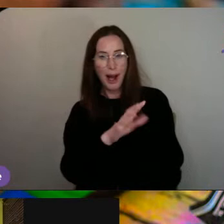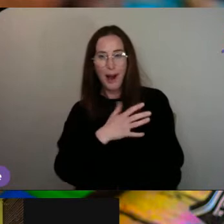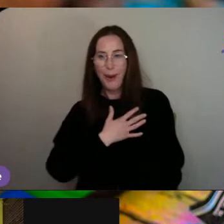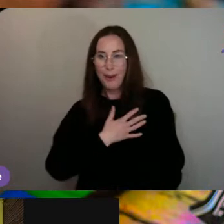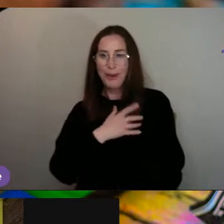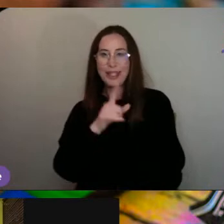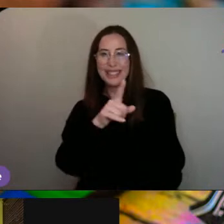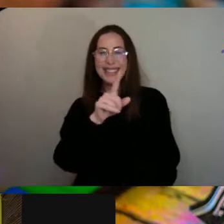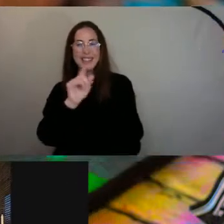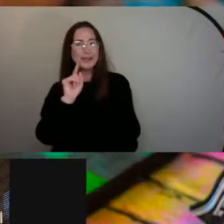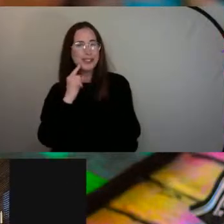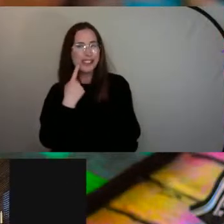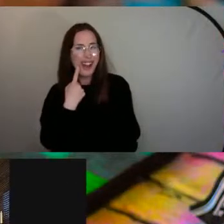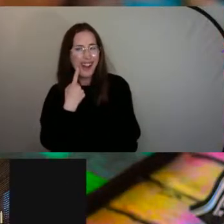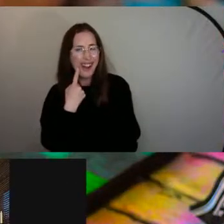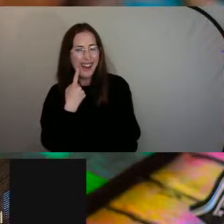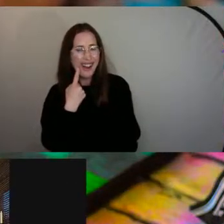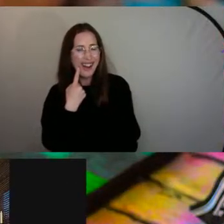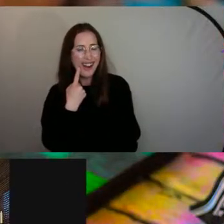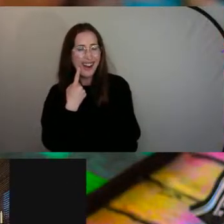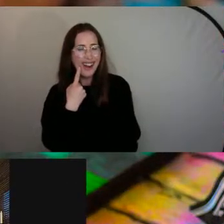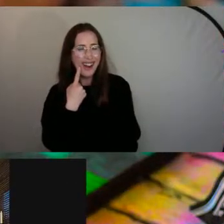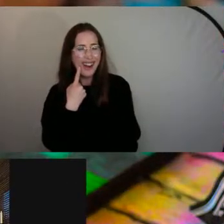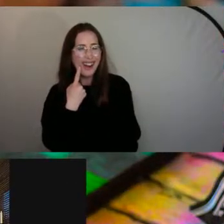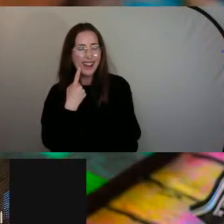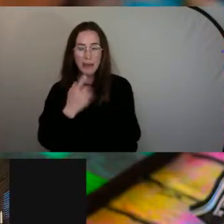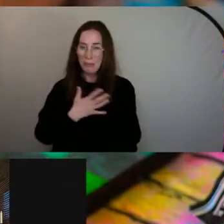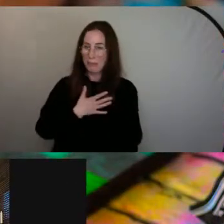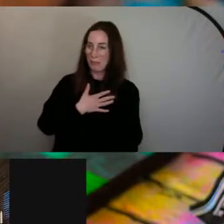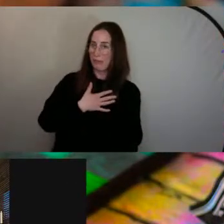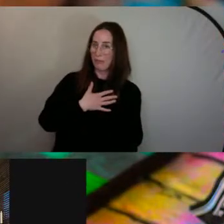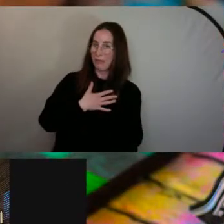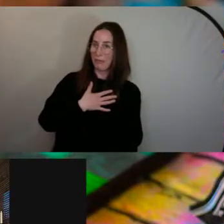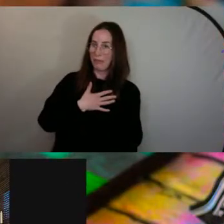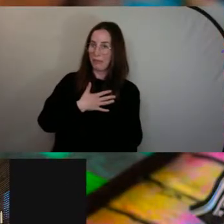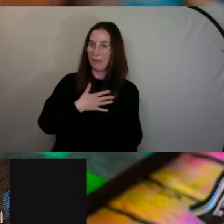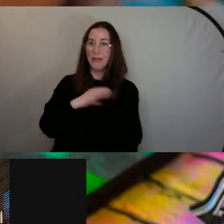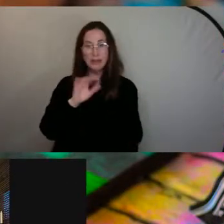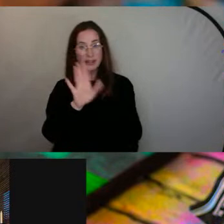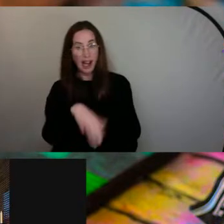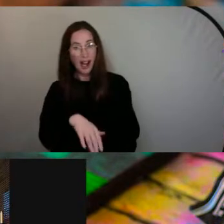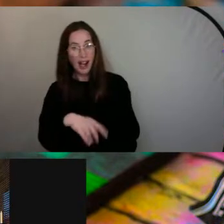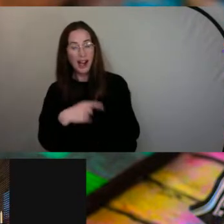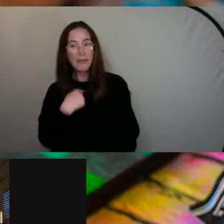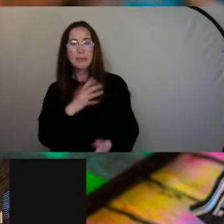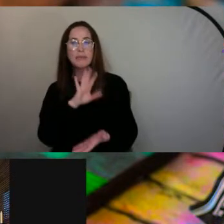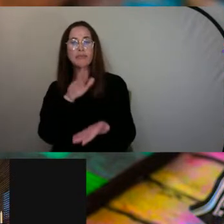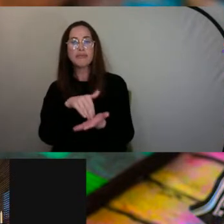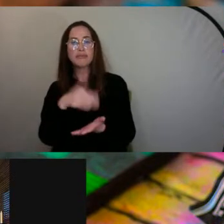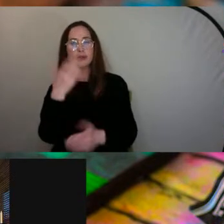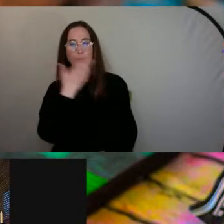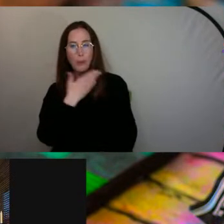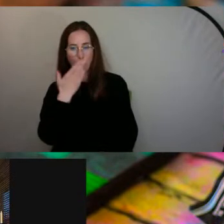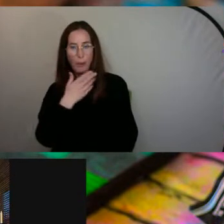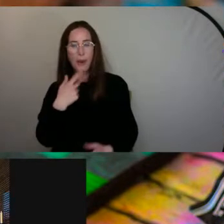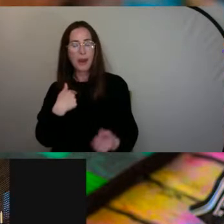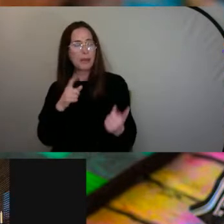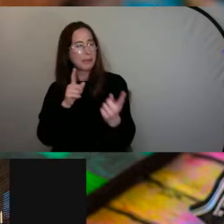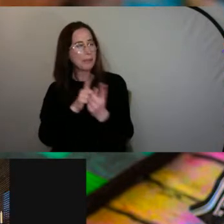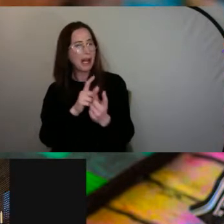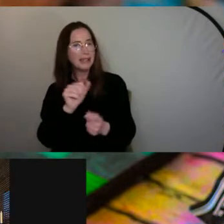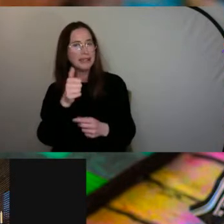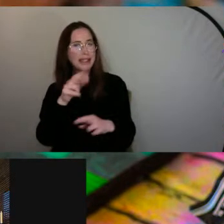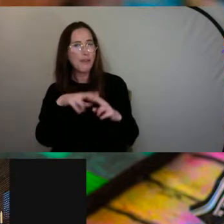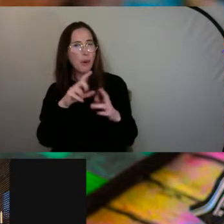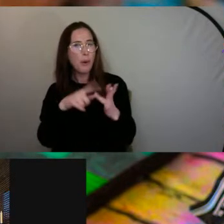You were really shy. Was I? Yeah, because I attended school there. And I think we met in sixth